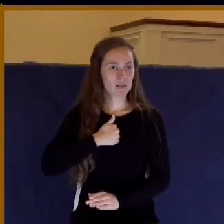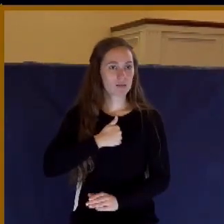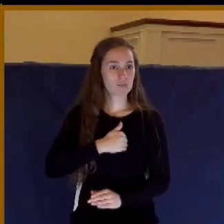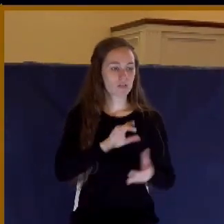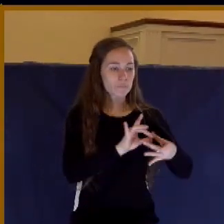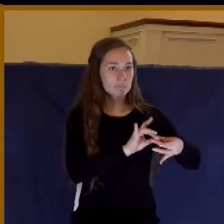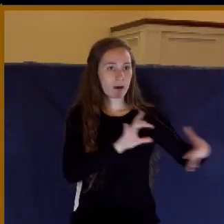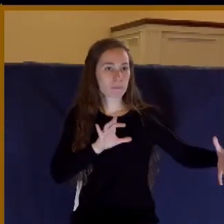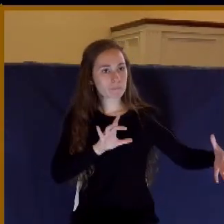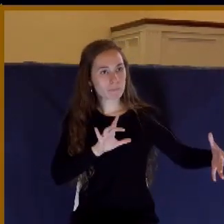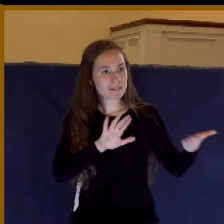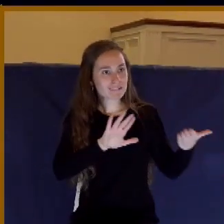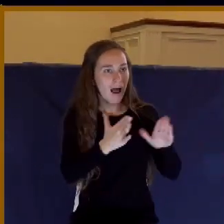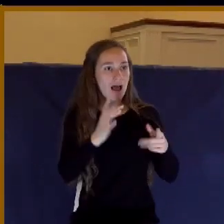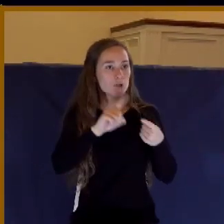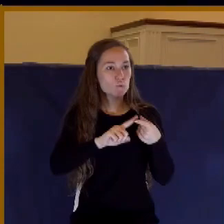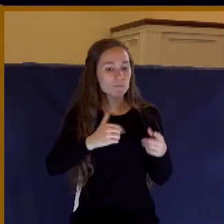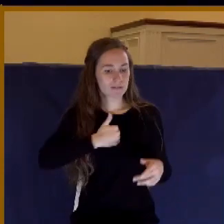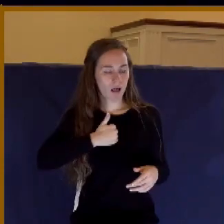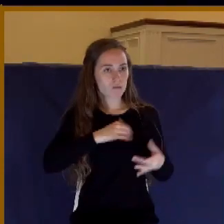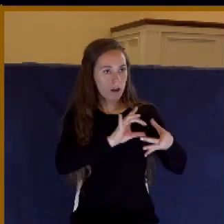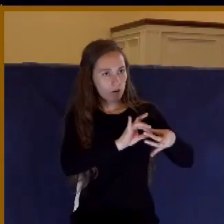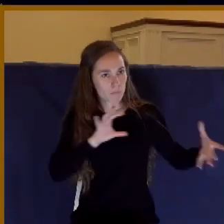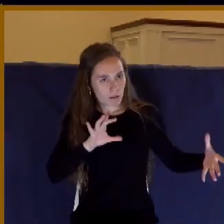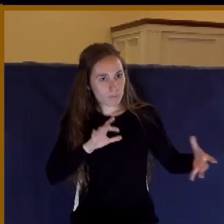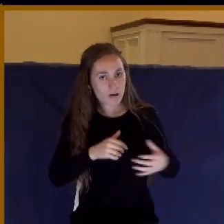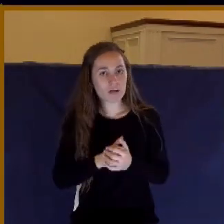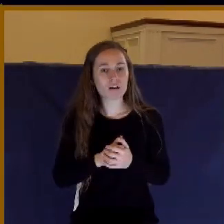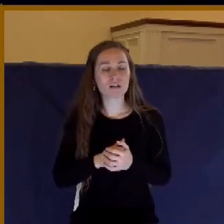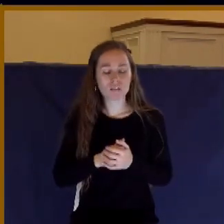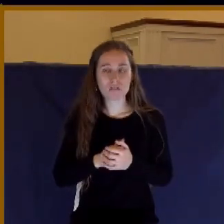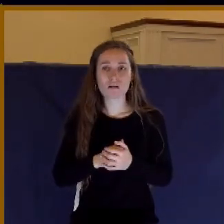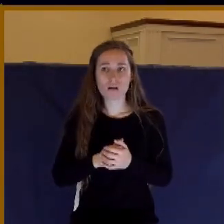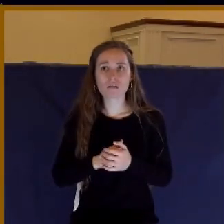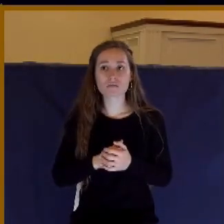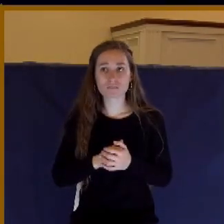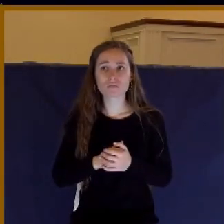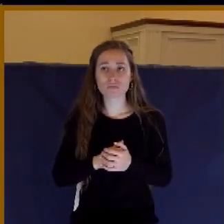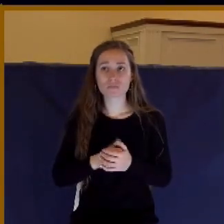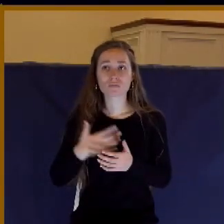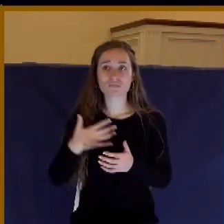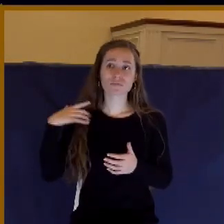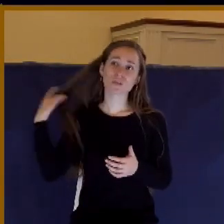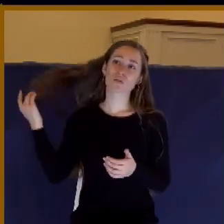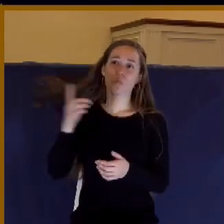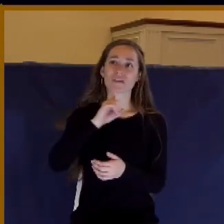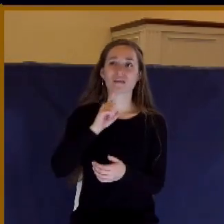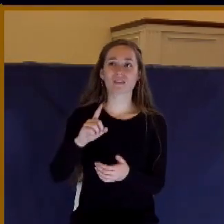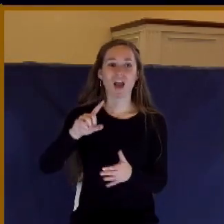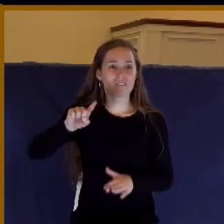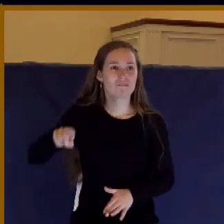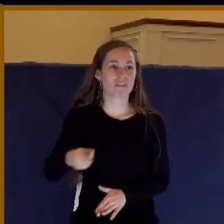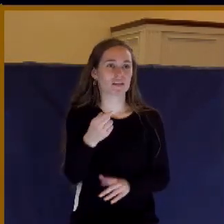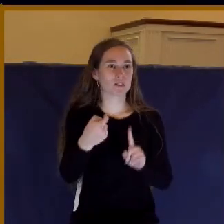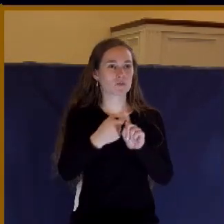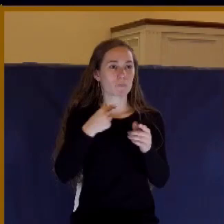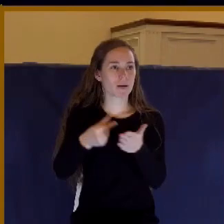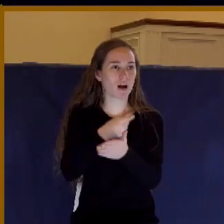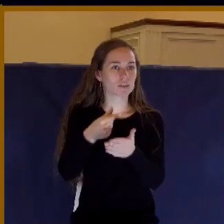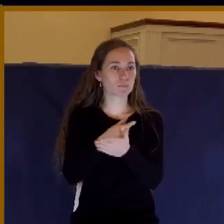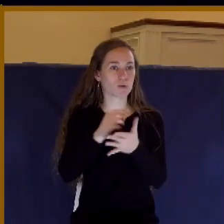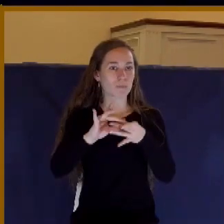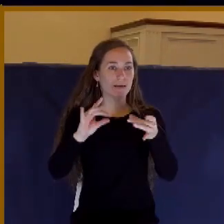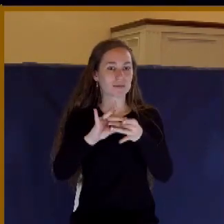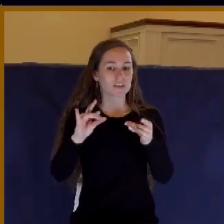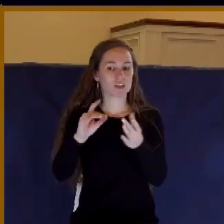over sins committed. In fact, all of the offense of the gospel is absolutely removed. And the gospel